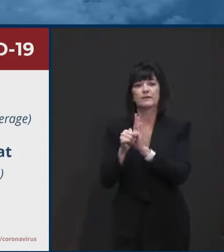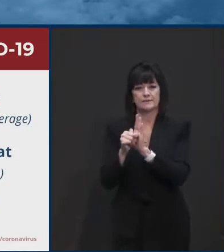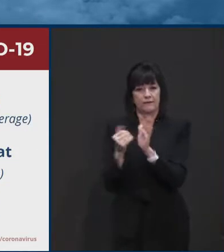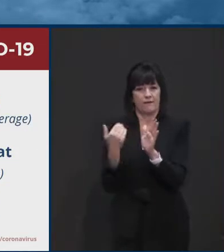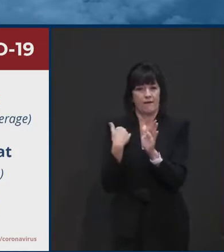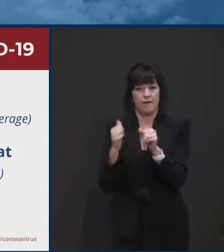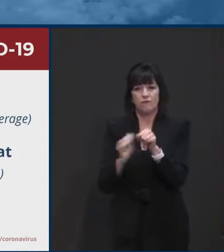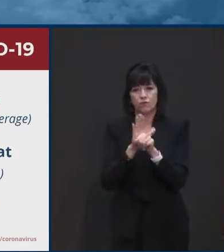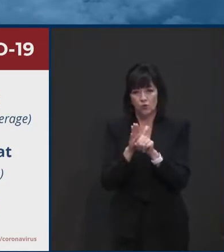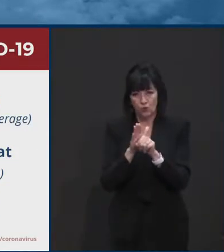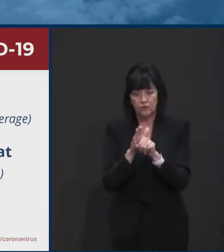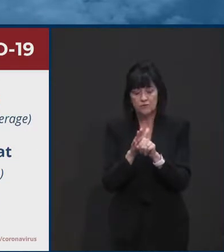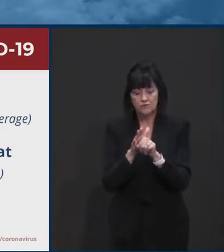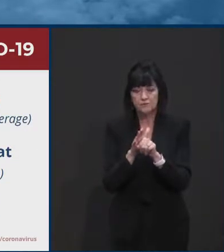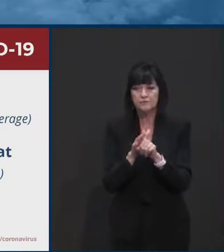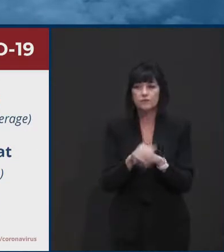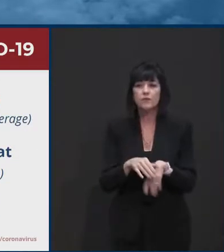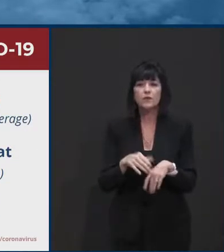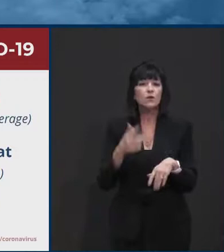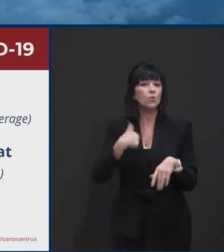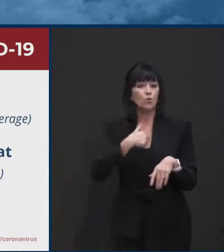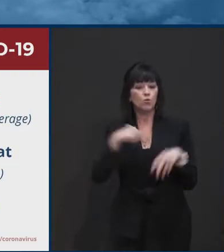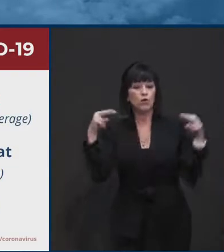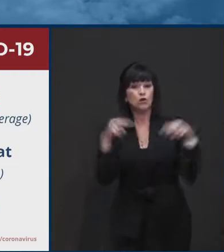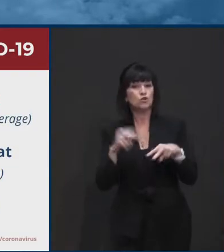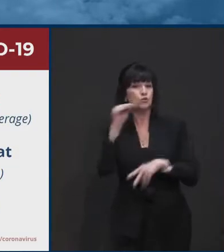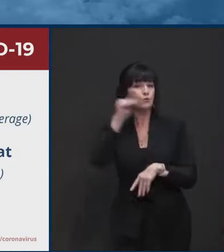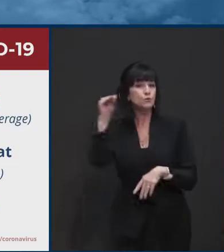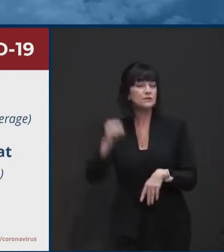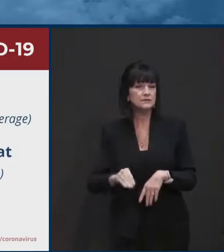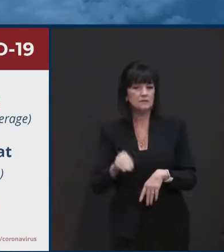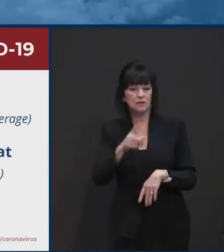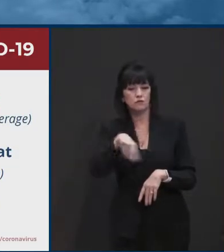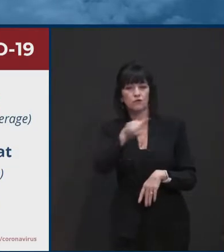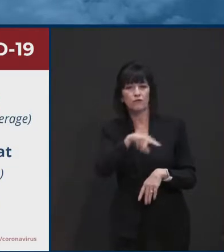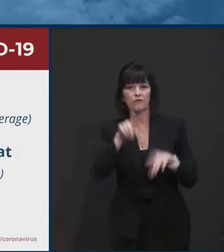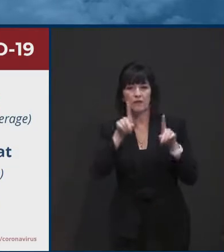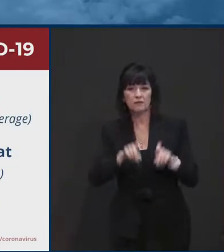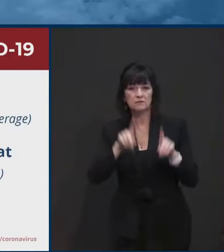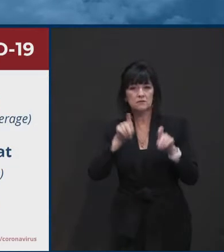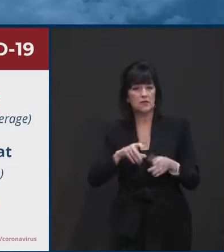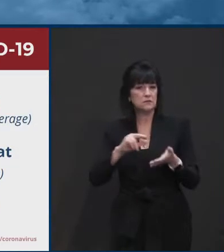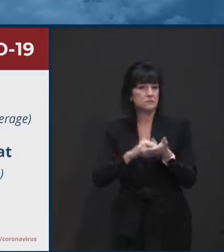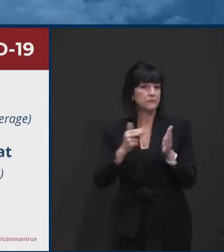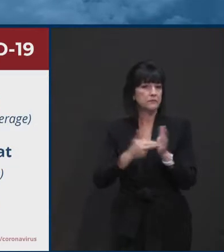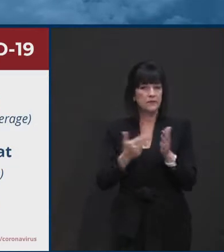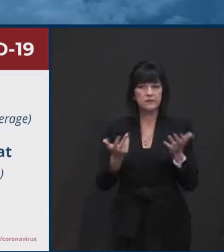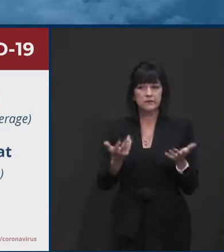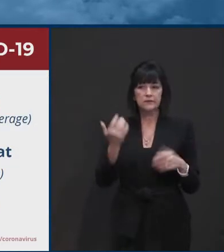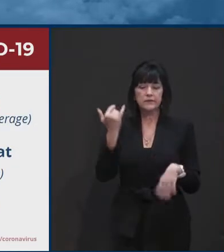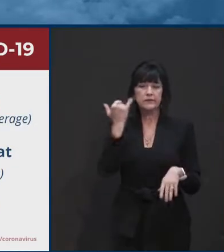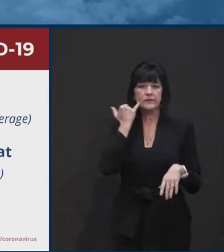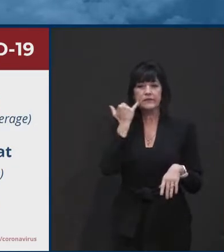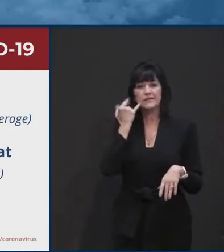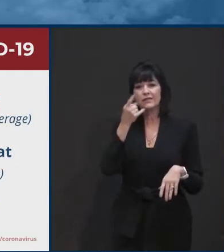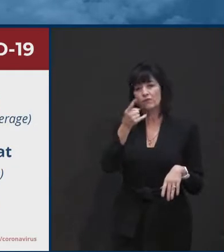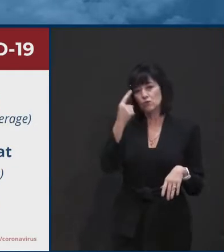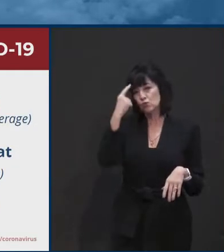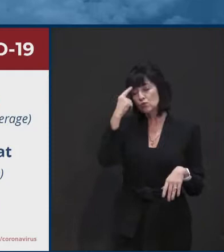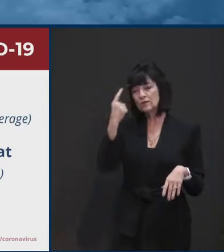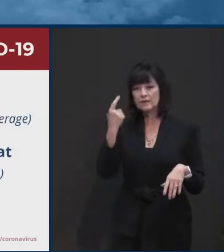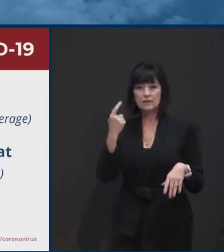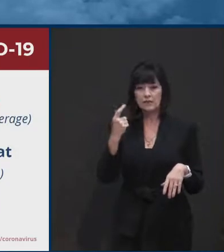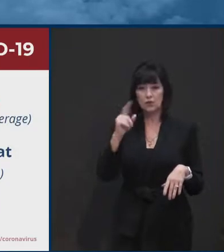period is the percent of those tests that are positive. And so let's look at those numbers. If you think about just the